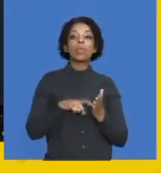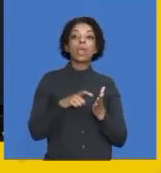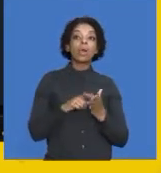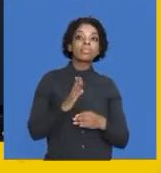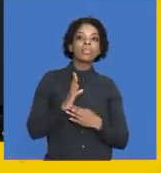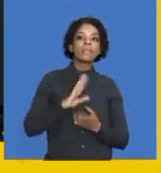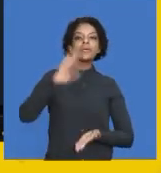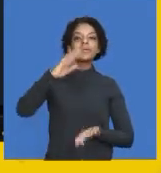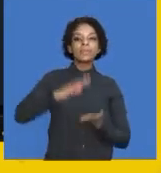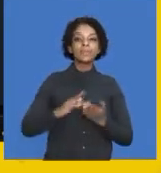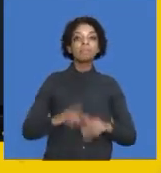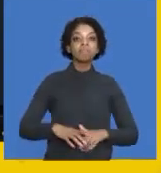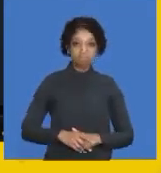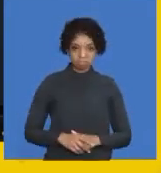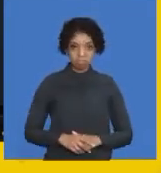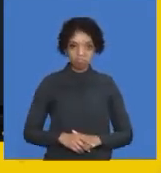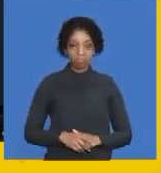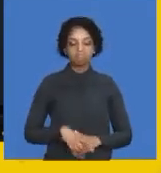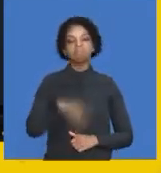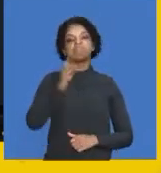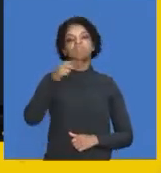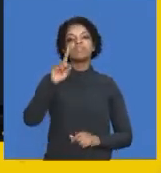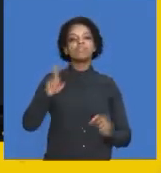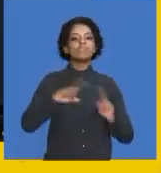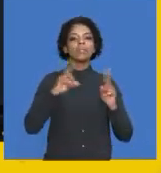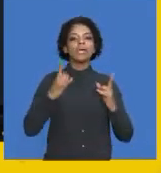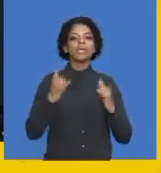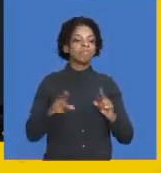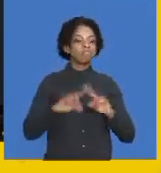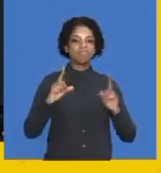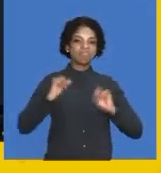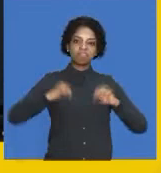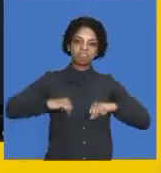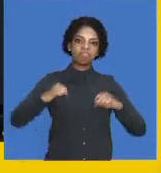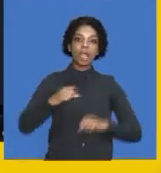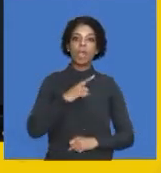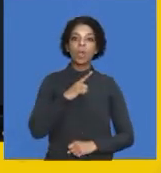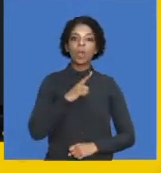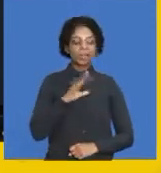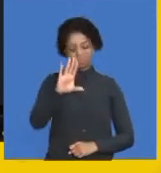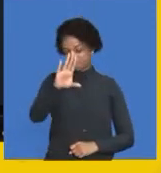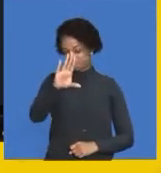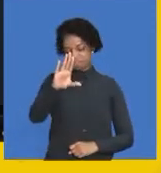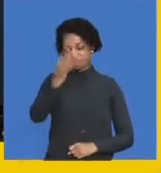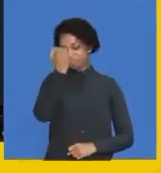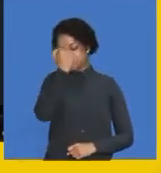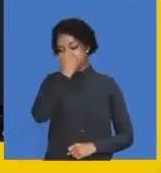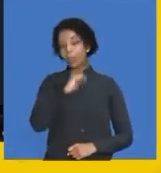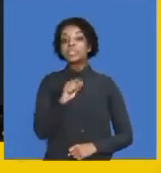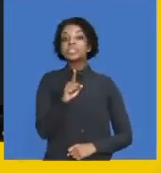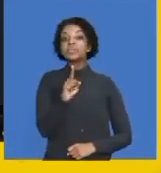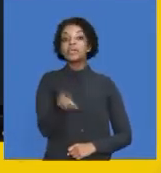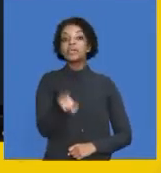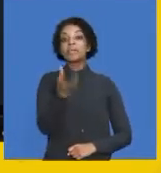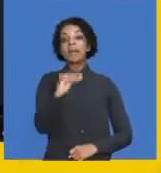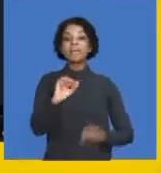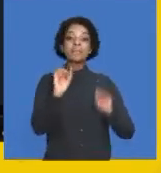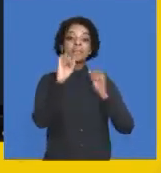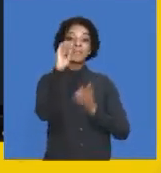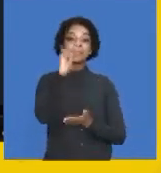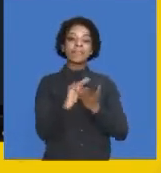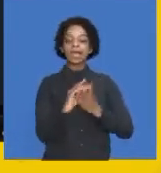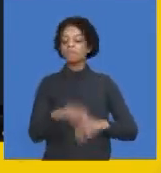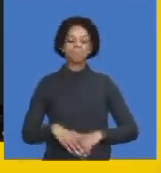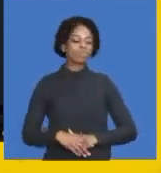them. Isn't that correct? But now they've disallowed that and said, sorry, you were late. You are not entitled to that discount. We now